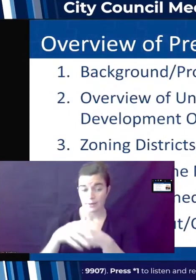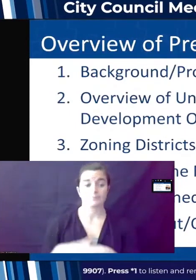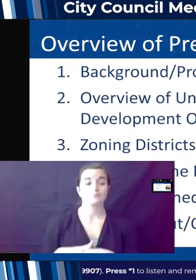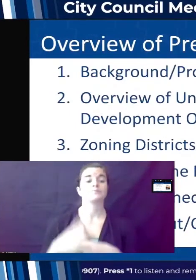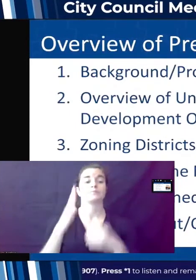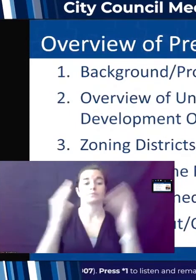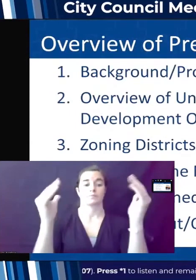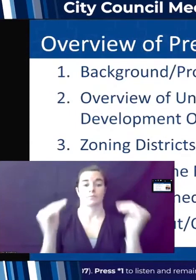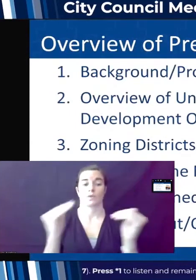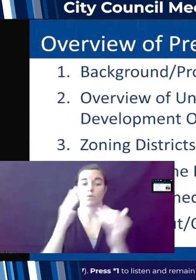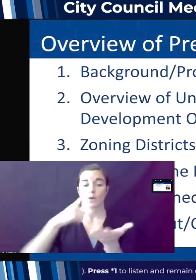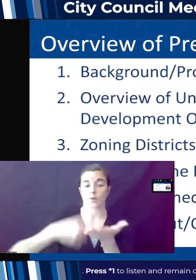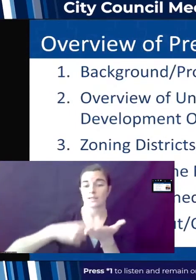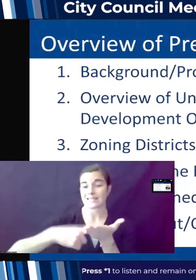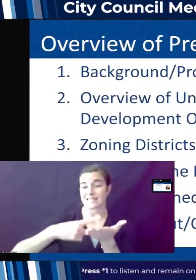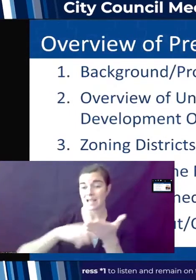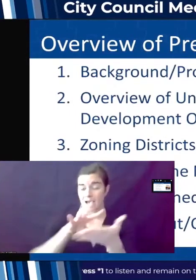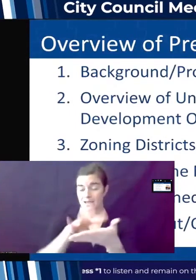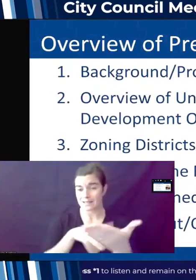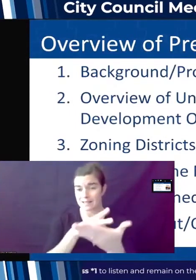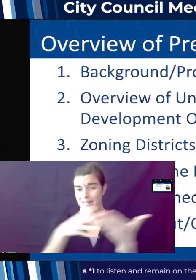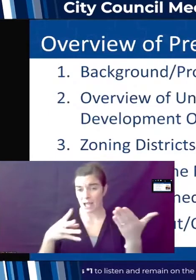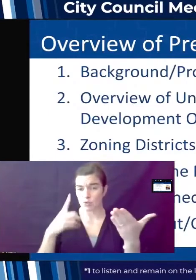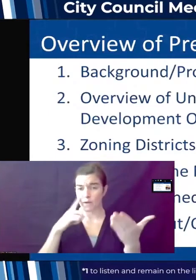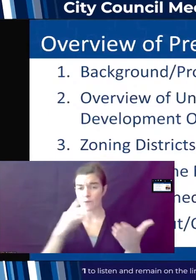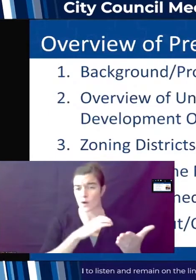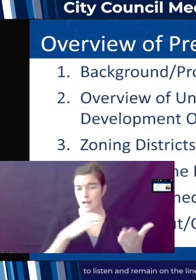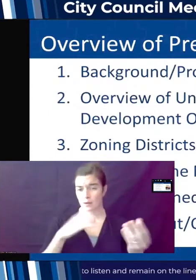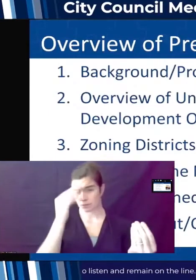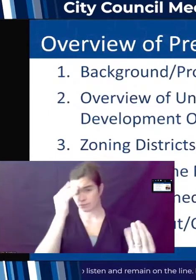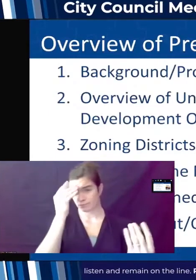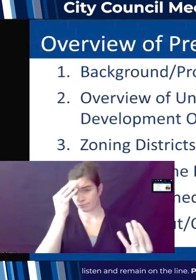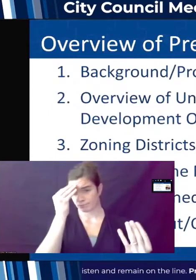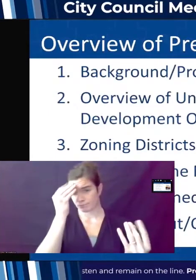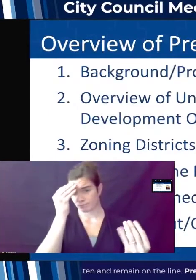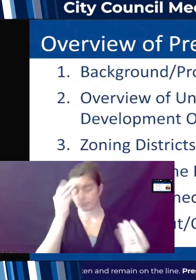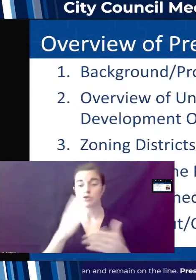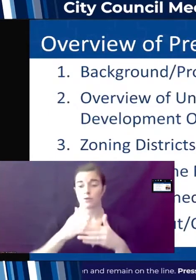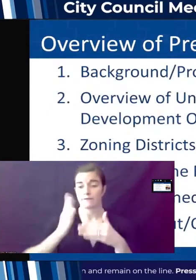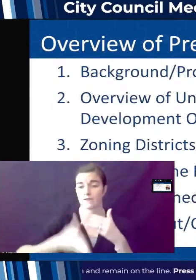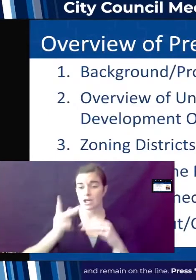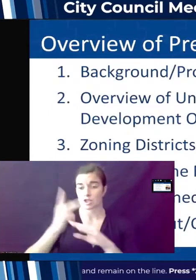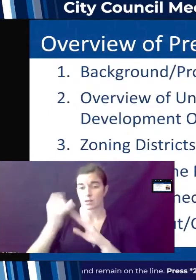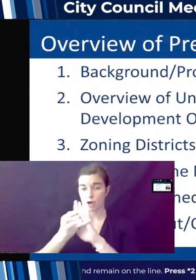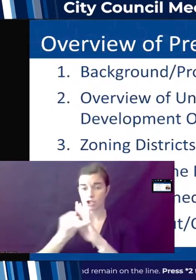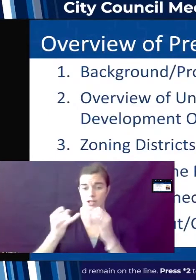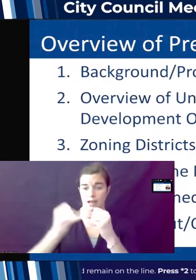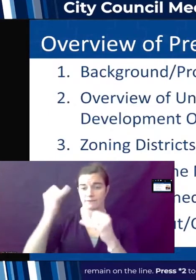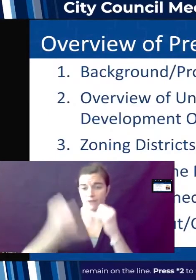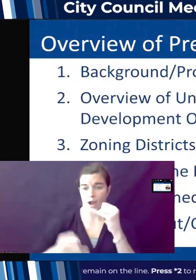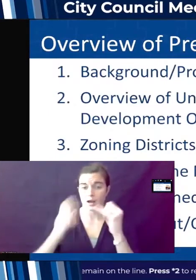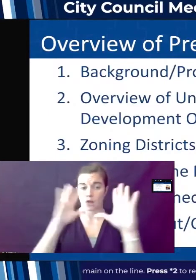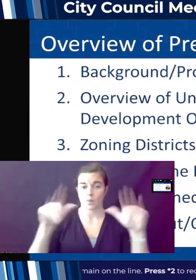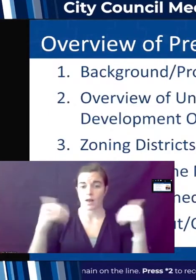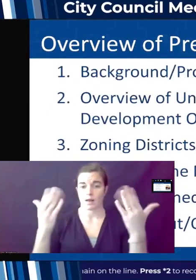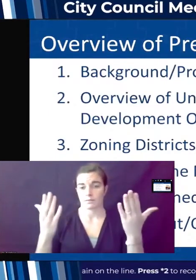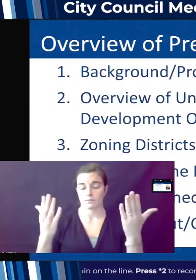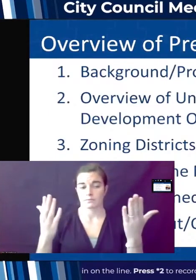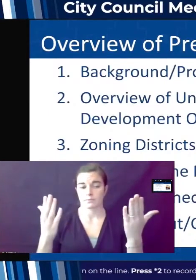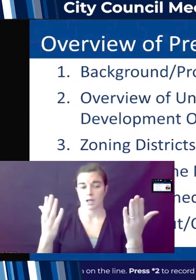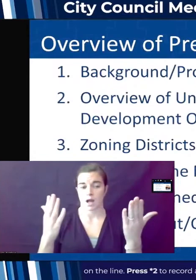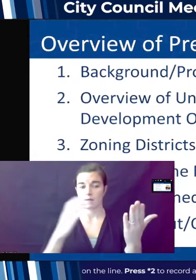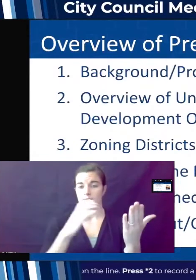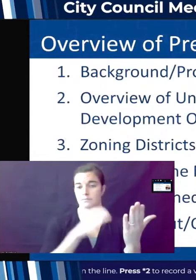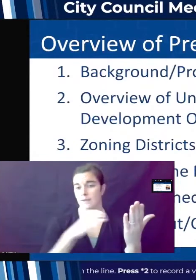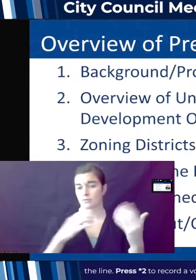go over a proposed schedule for council consideration to complete the project. And finally, we will allow council to conduct the hearing